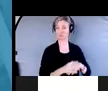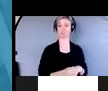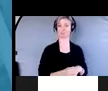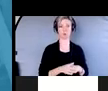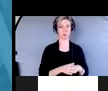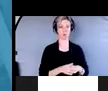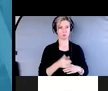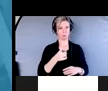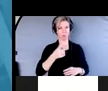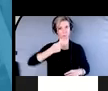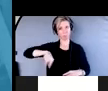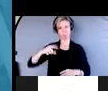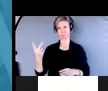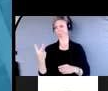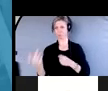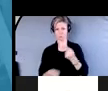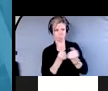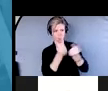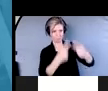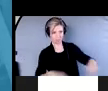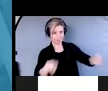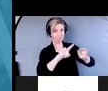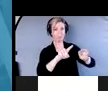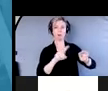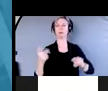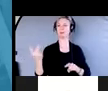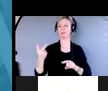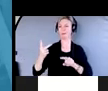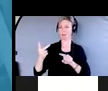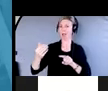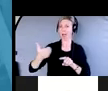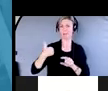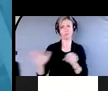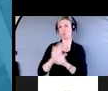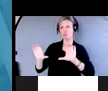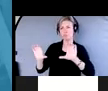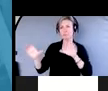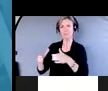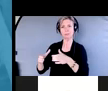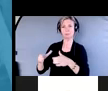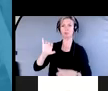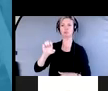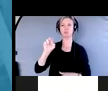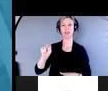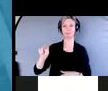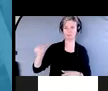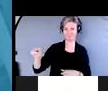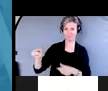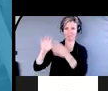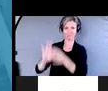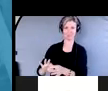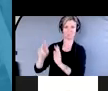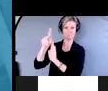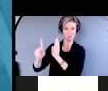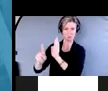education and outreach. I'm part of the outreach team. Jen is part of the policy team because we develop policies